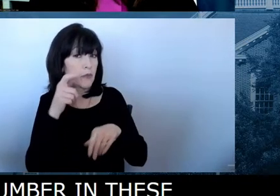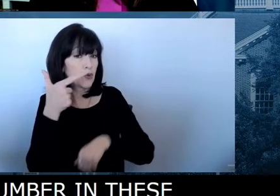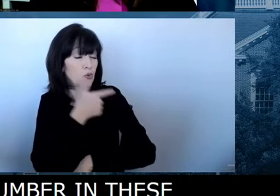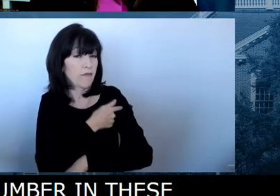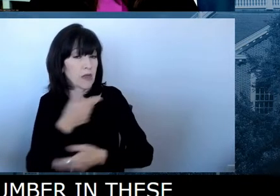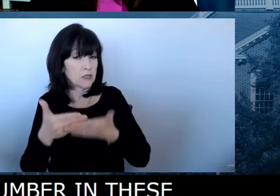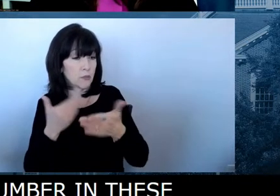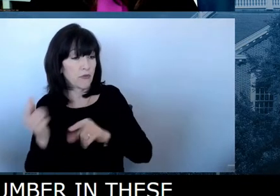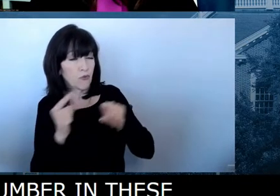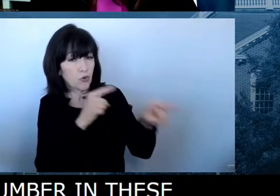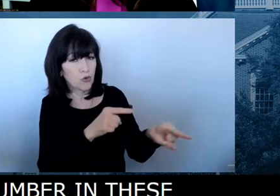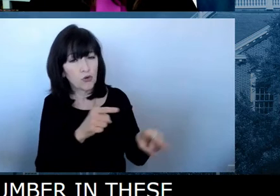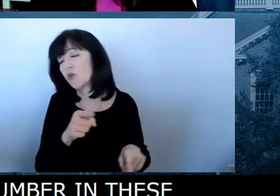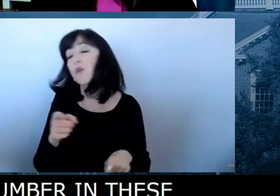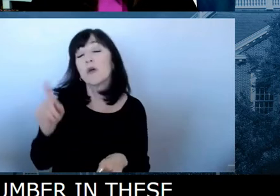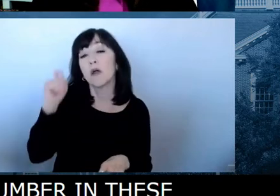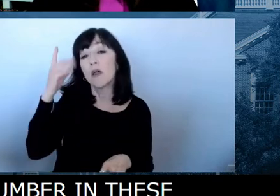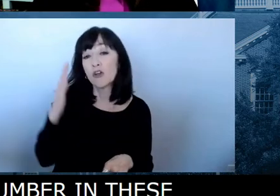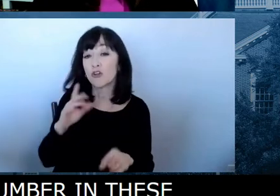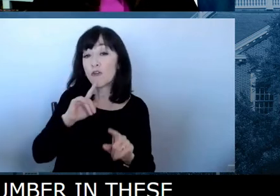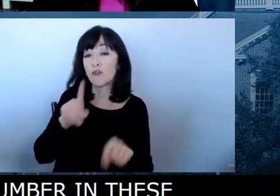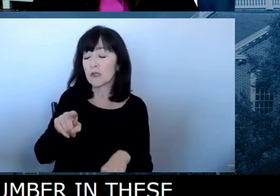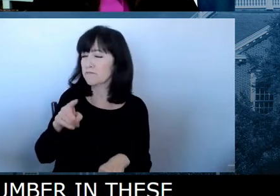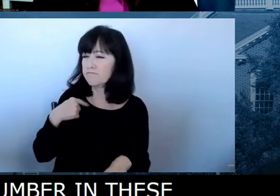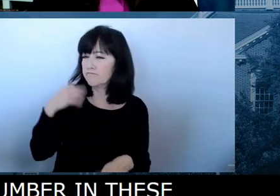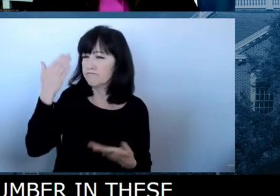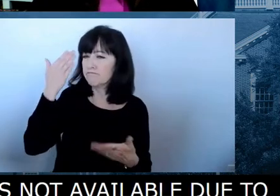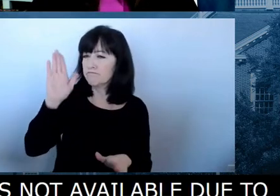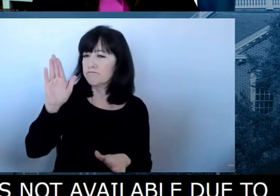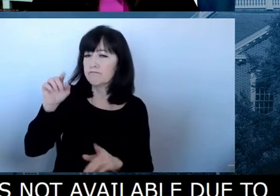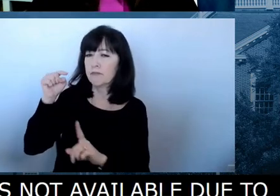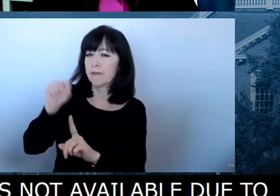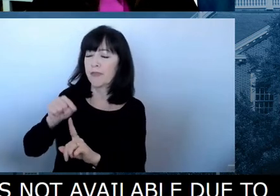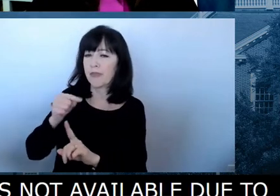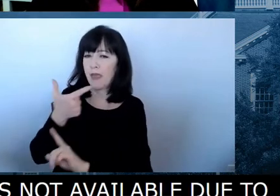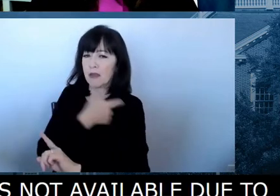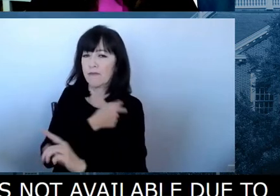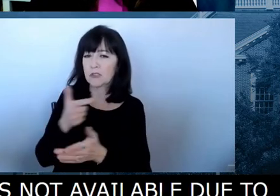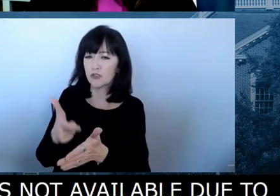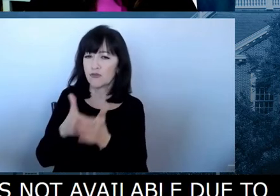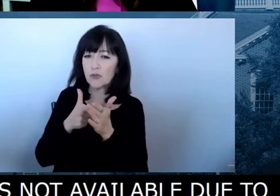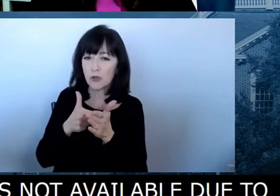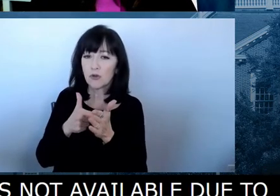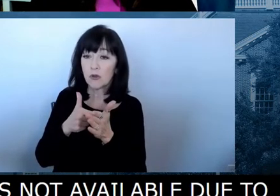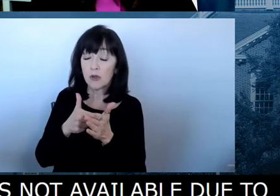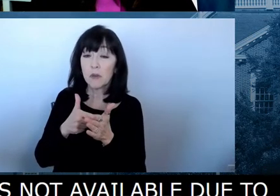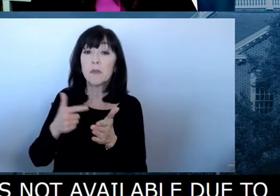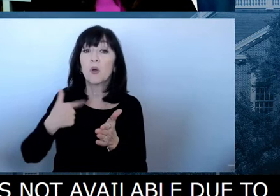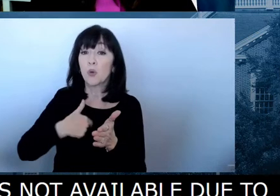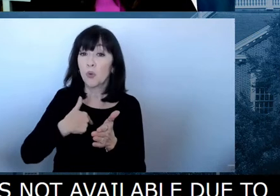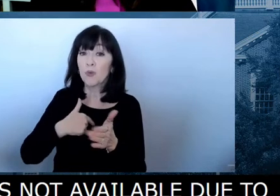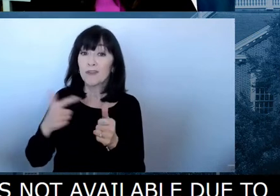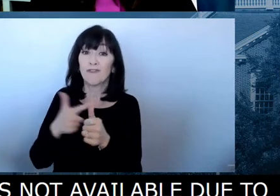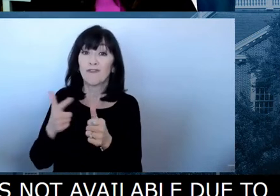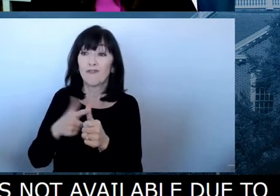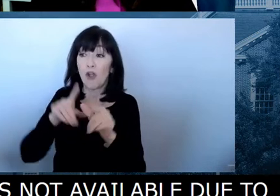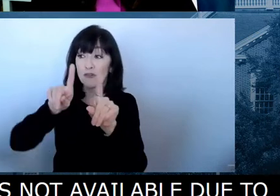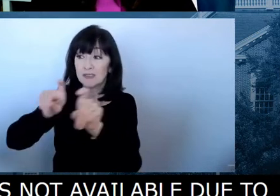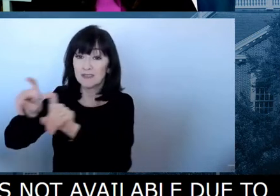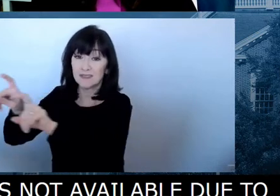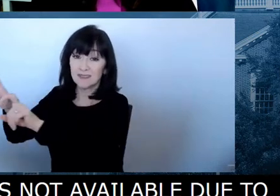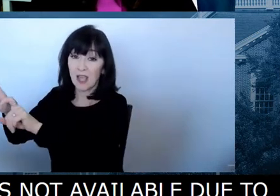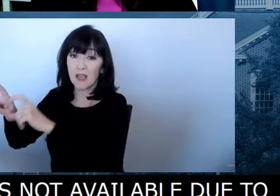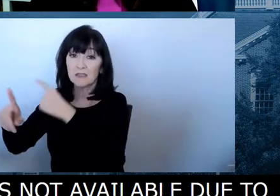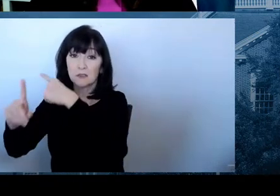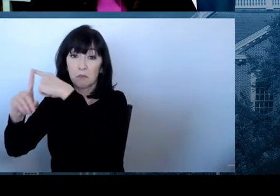vaccine requirement, but clearly we had a number of guards, men and women who tested positive in the run-up to their